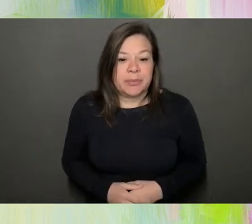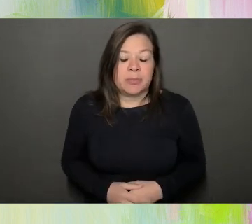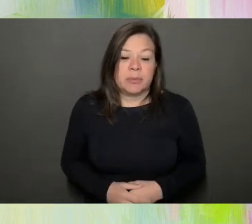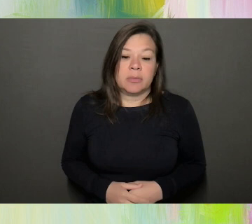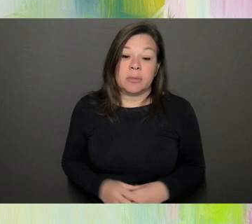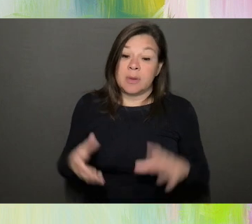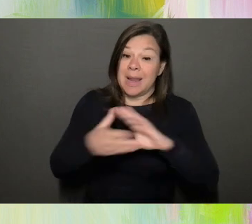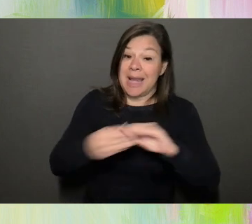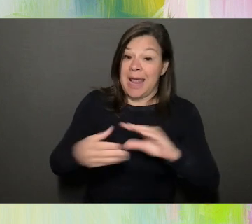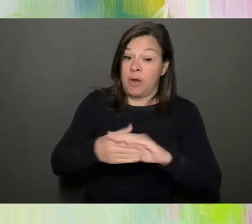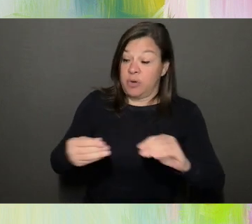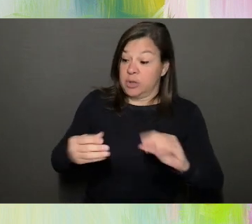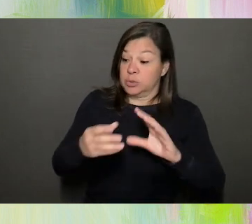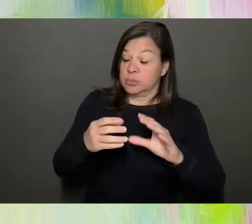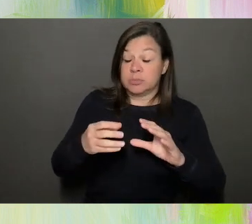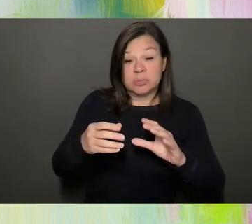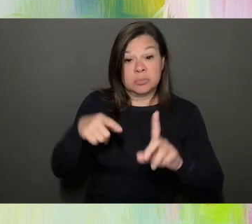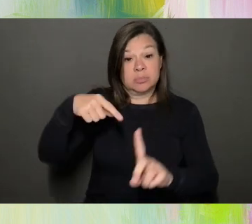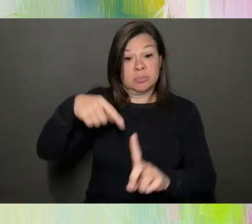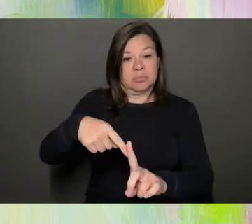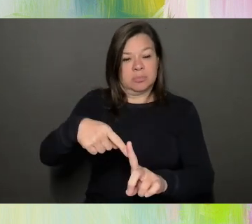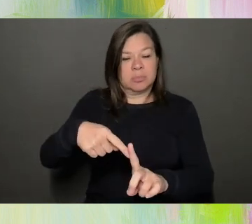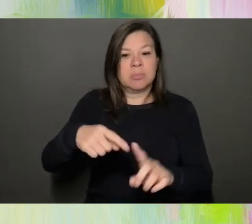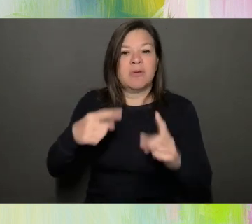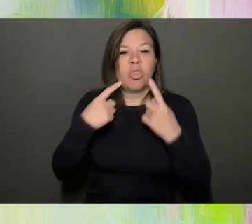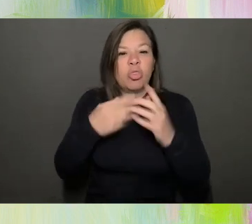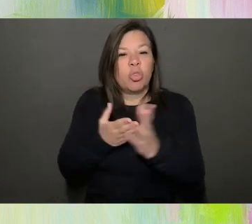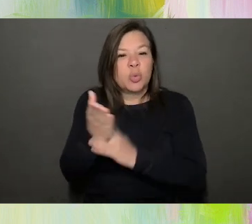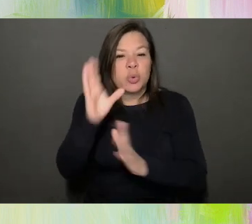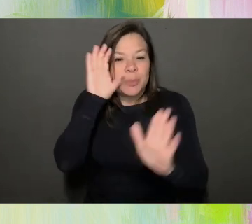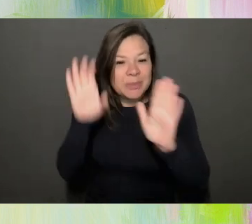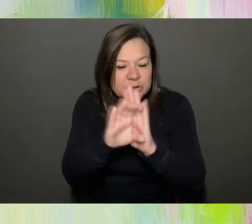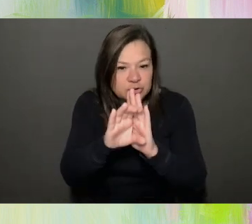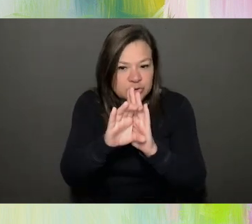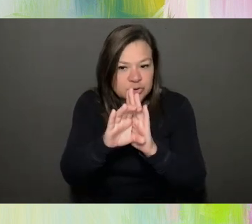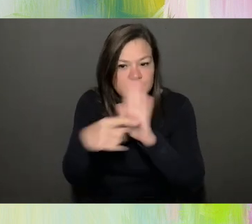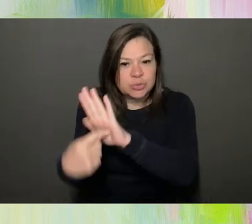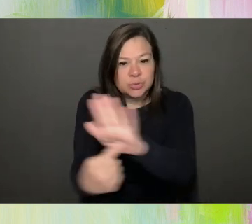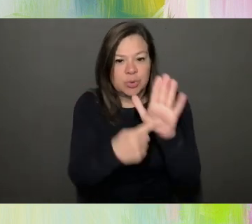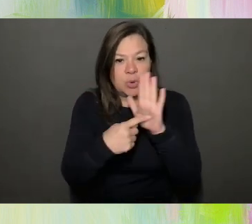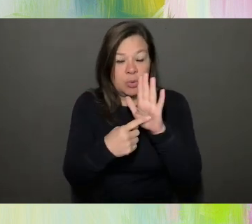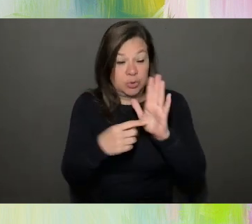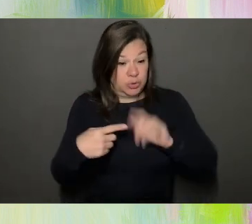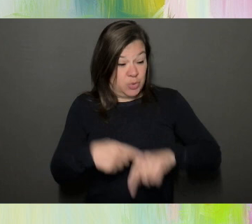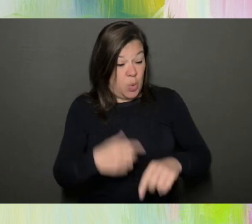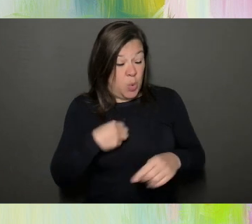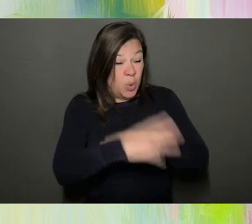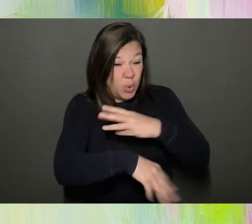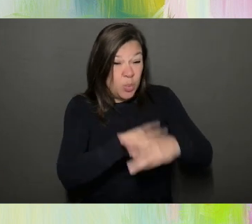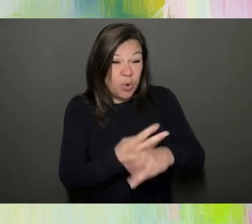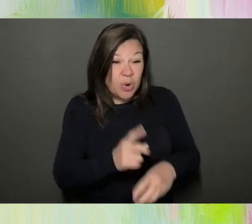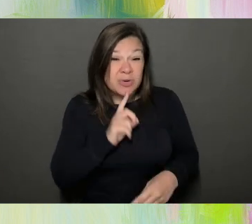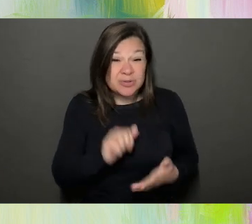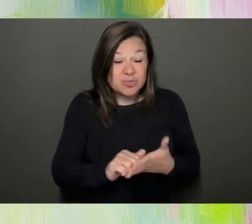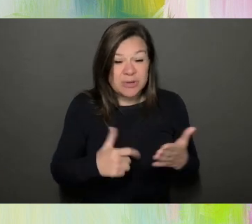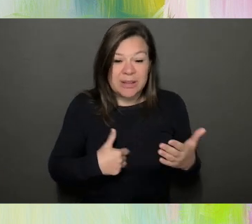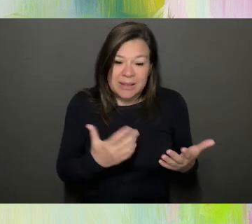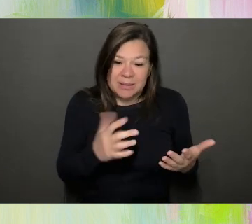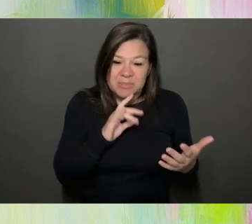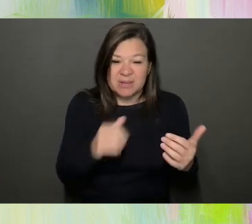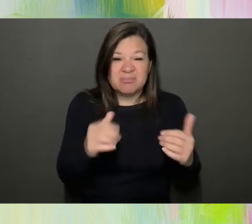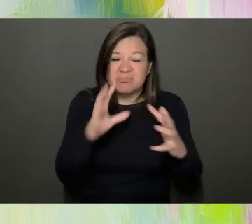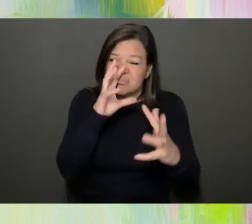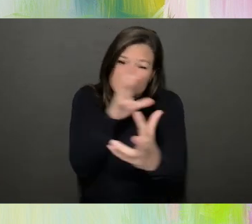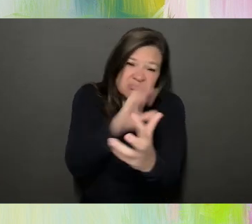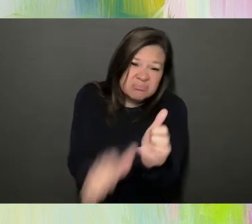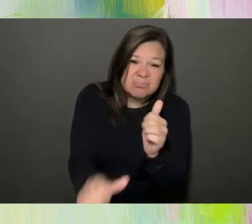in pictures leads us to reflect that the world truly has been most of the time unjustly cruel with us.